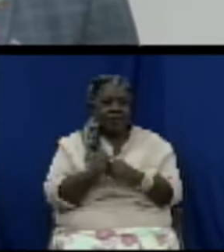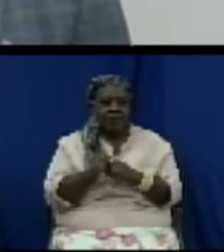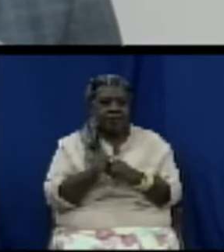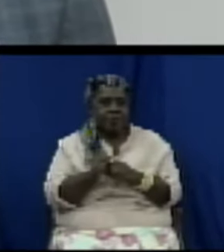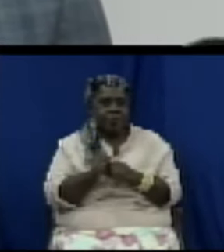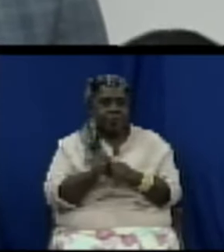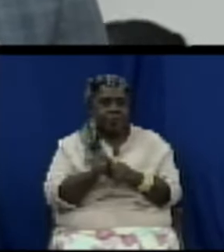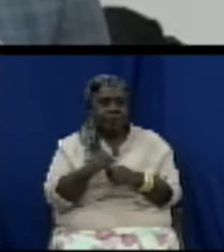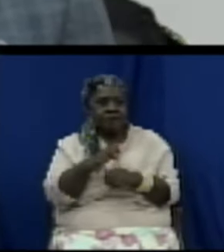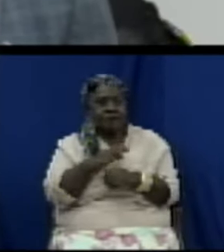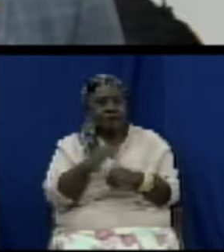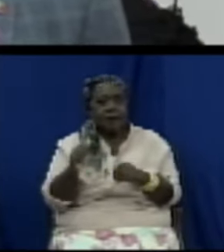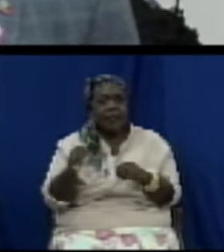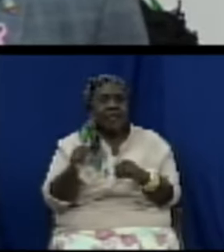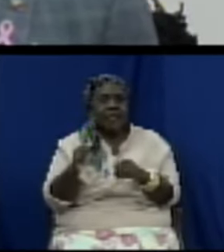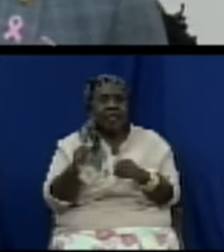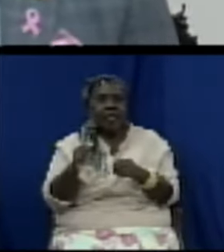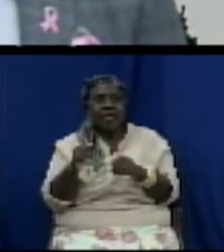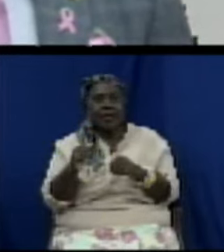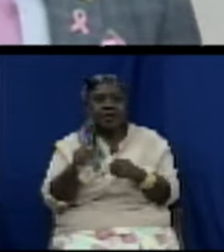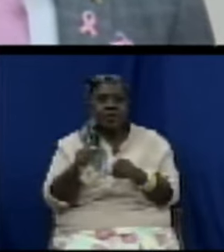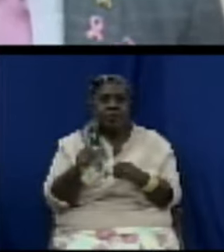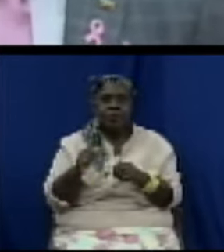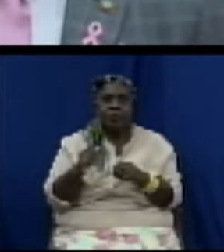or its foundation. And therefore,